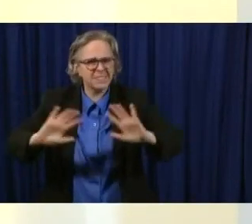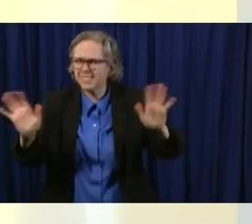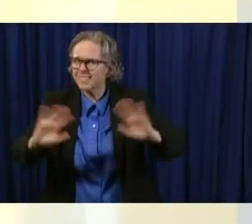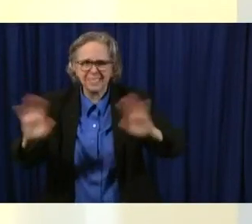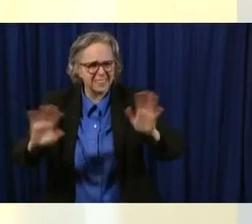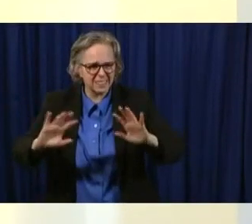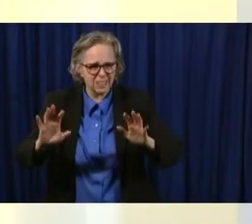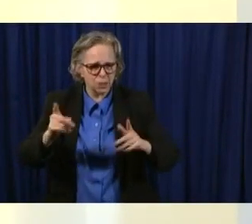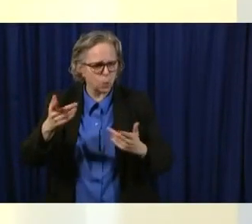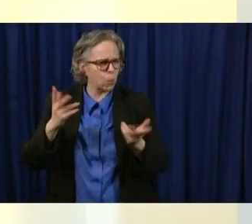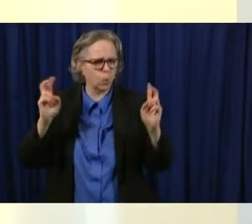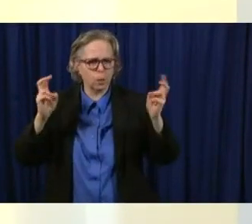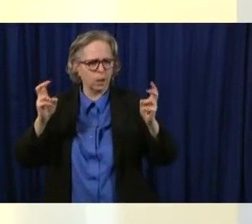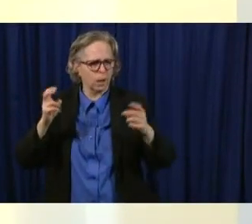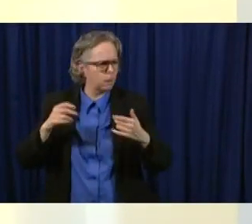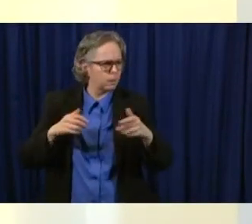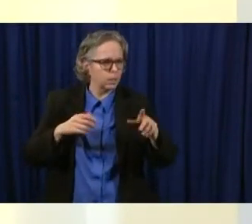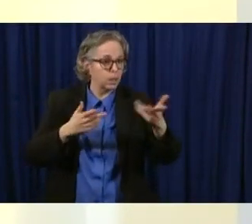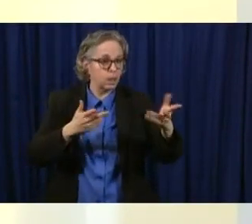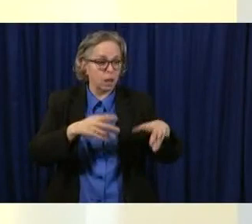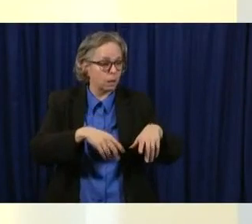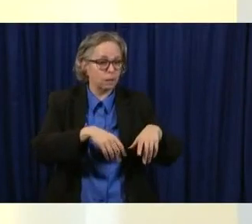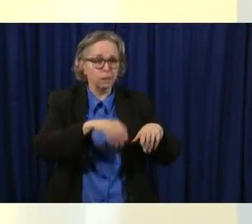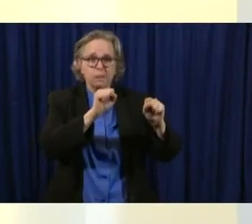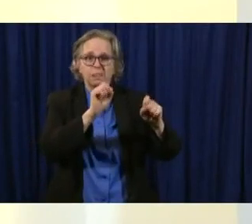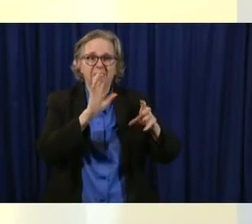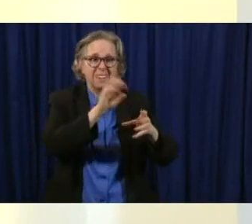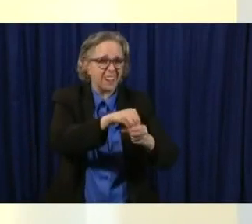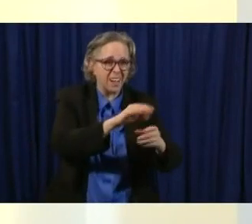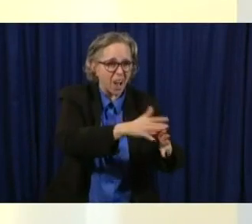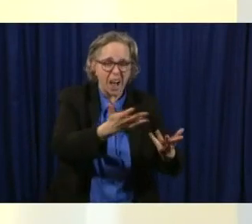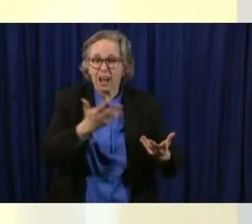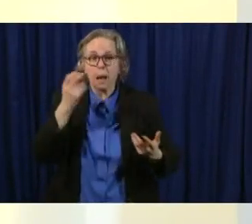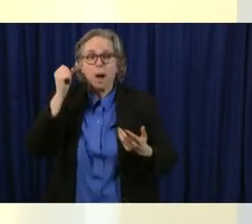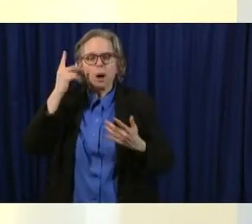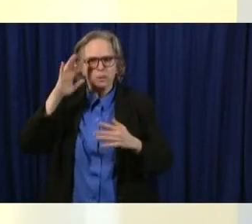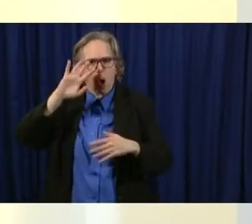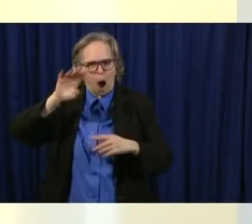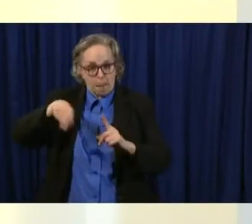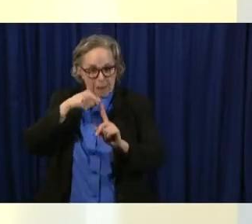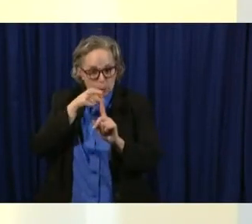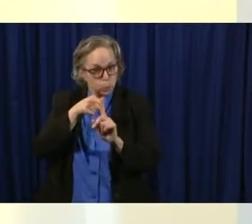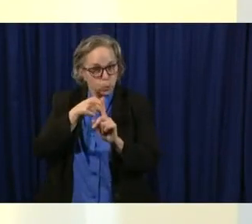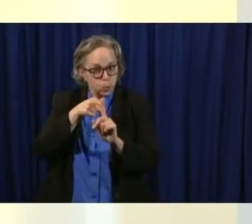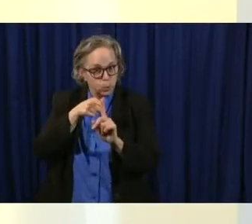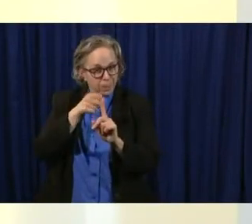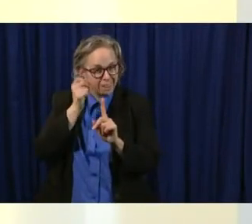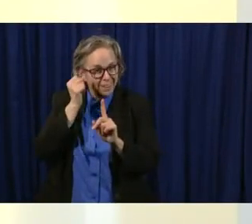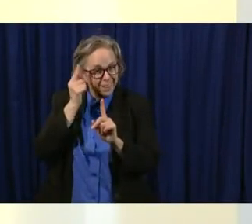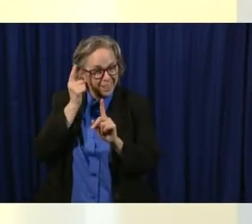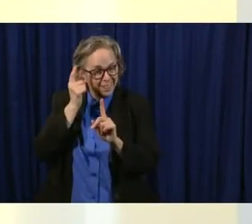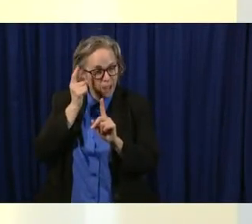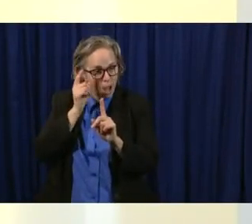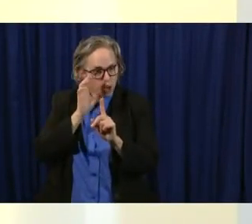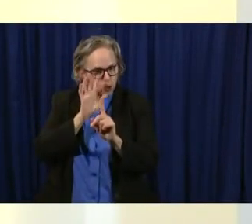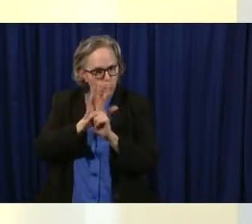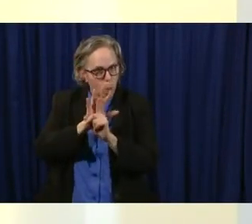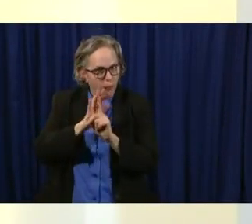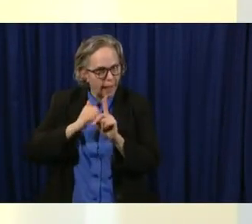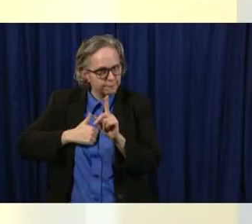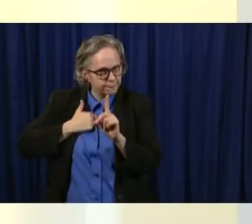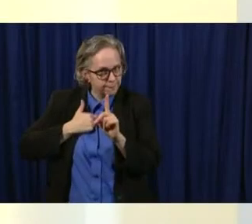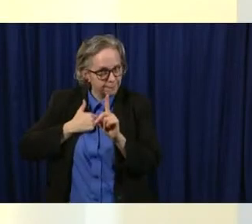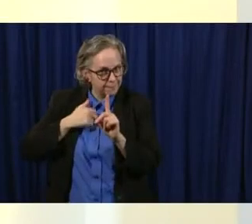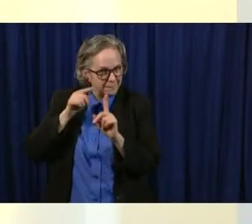all you. It's all you in the life you lead. And so for me, public health